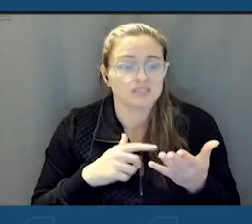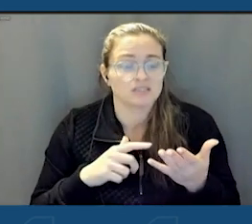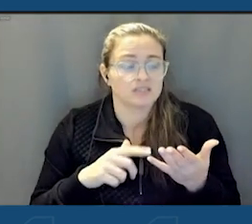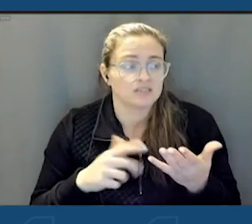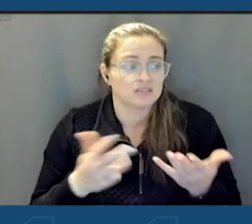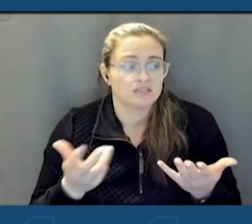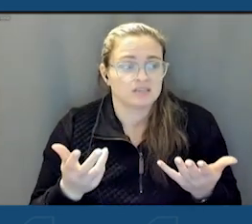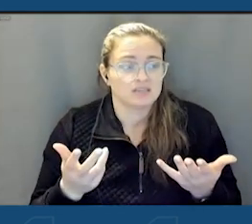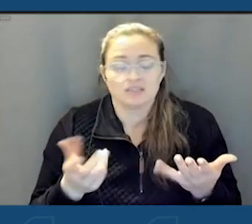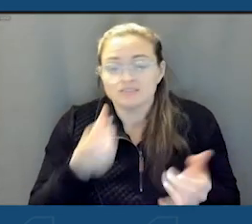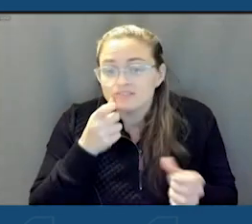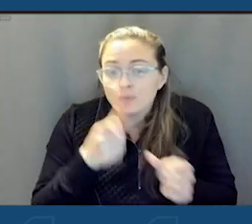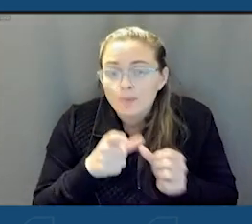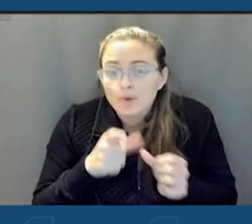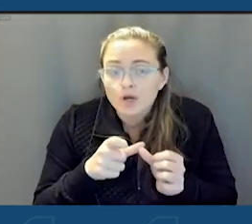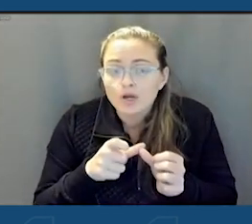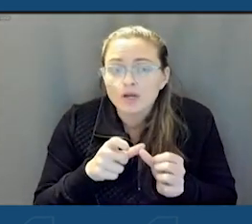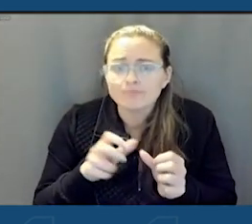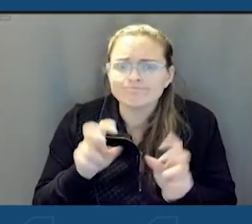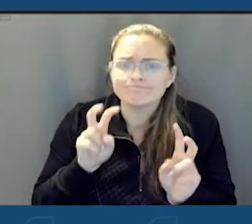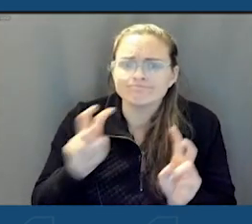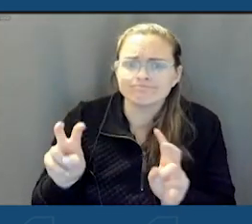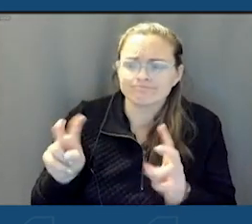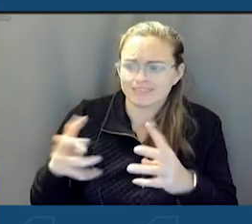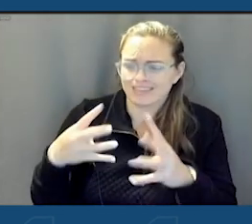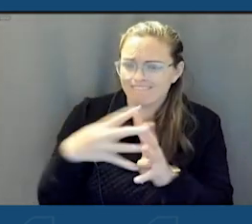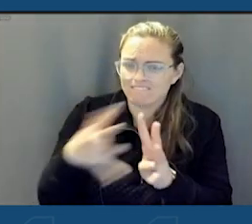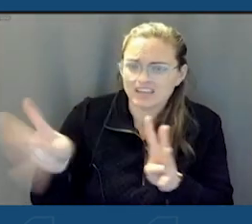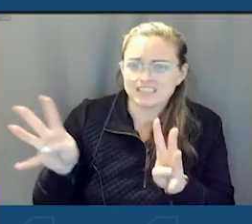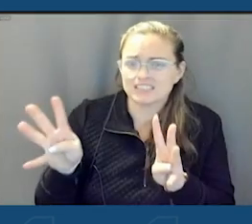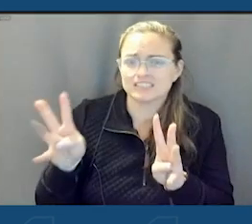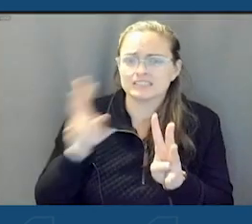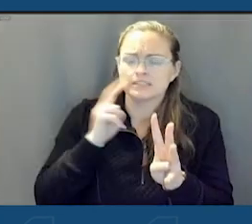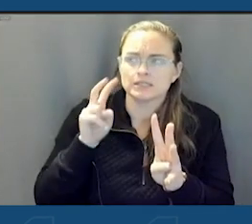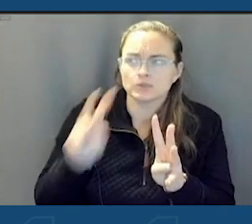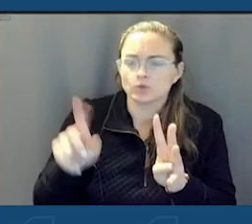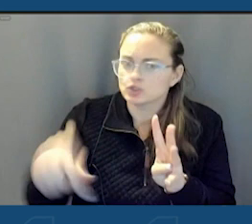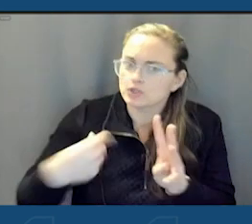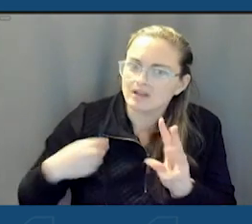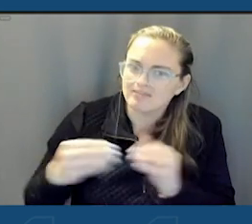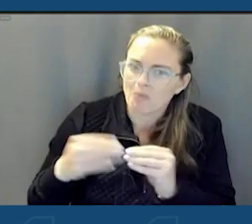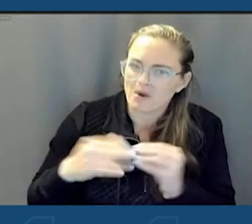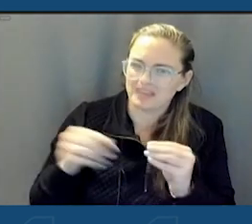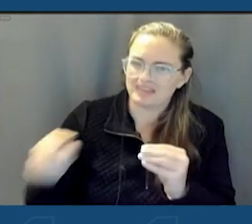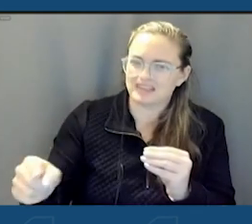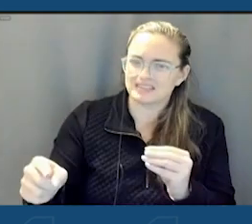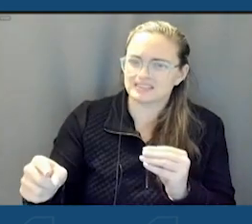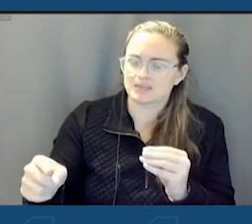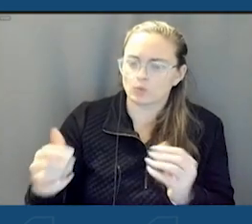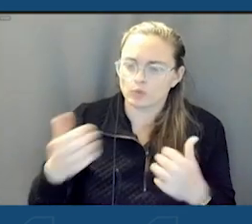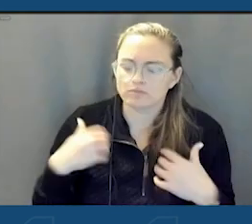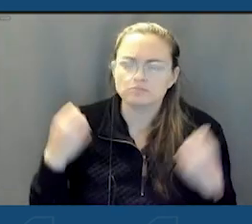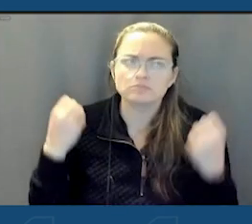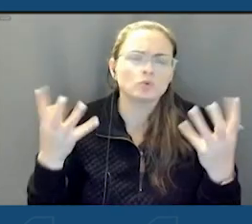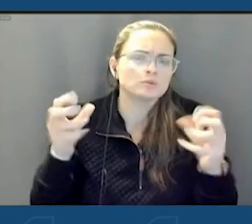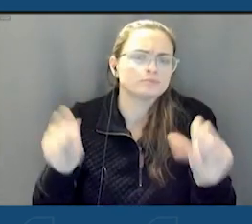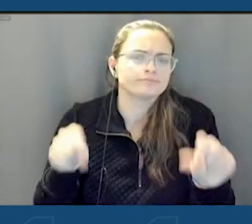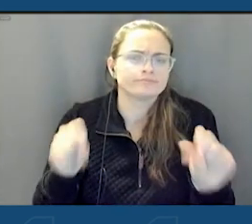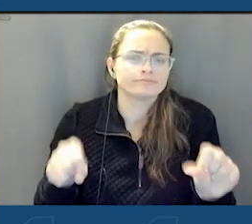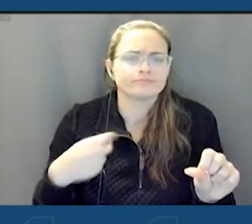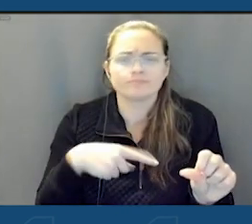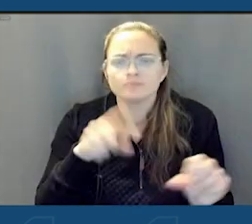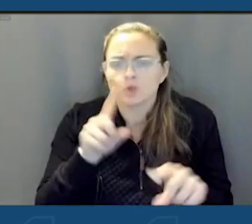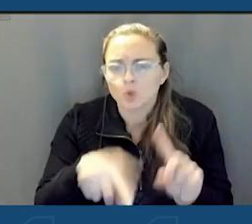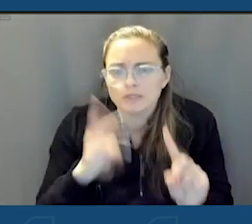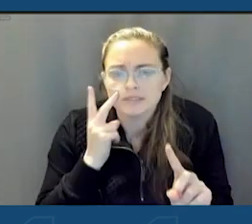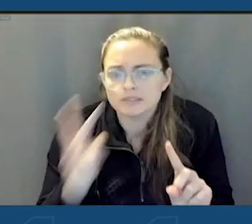I remember looking through the chain link fence thinking we deserve so much more than this. We have so much potential, but we couldn't see